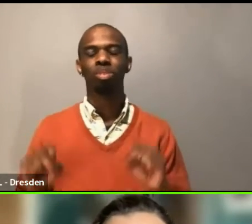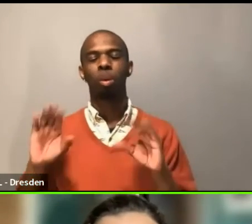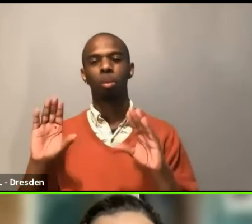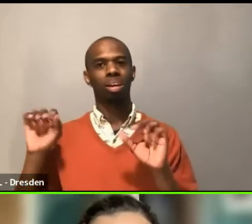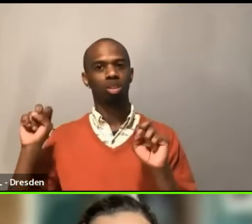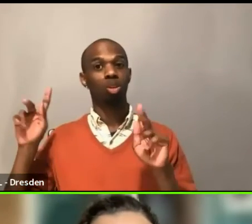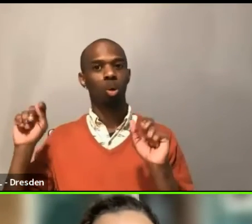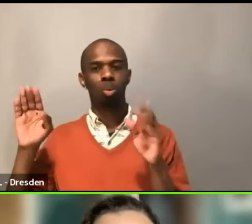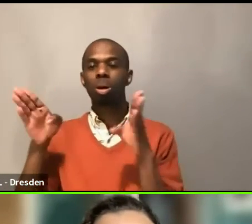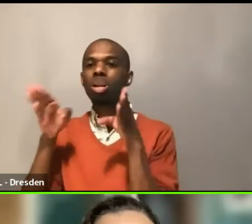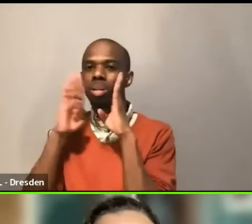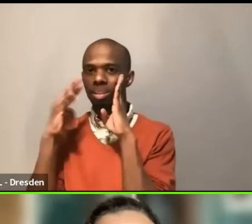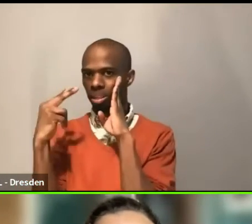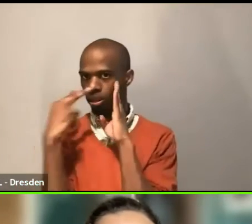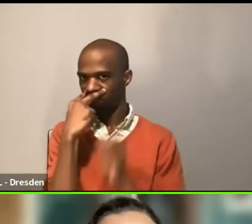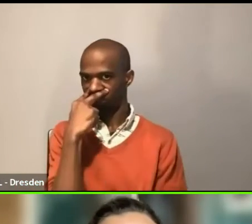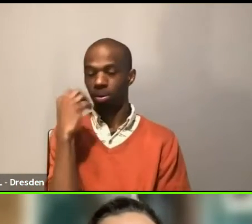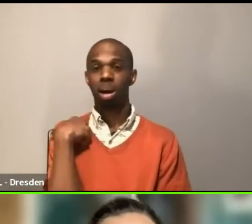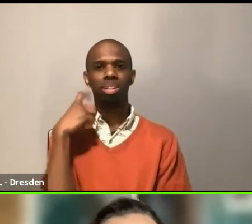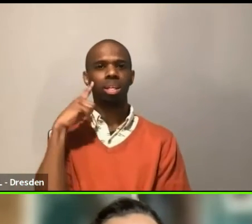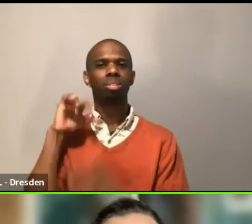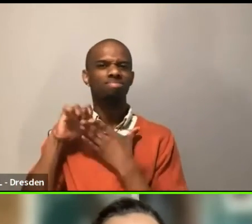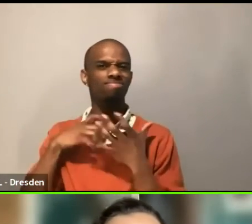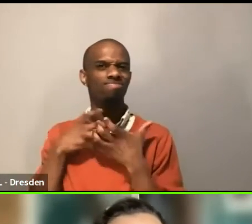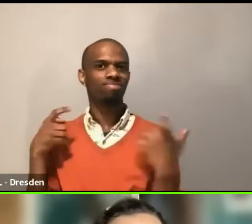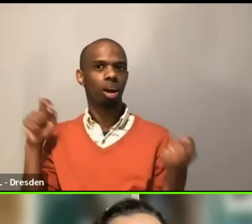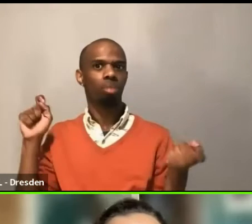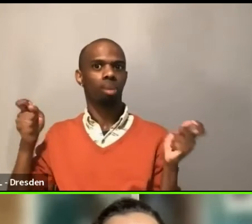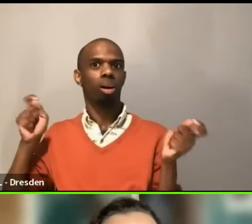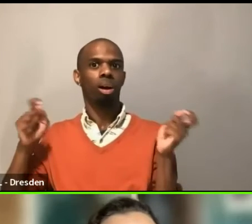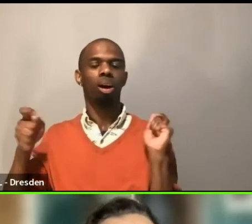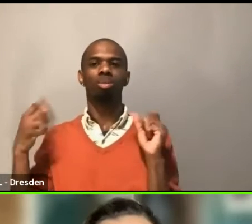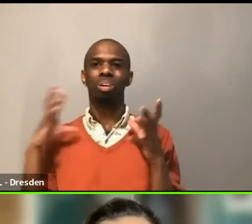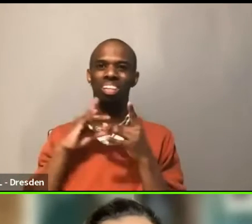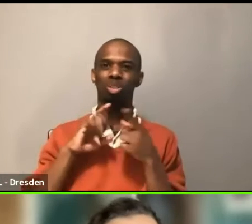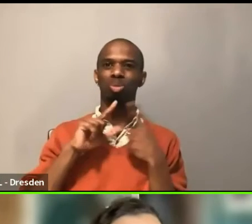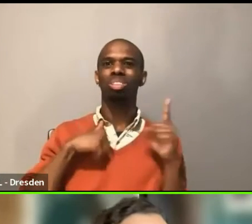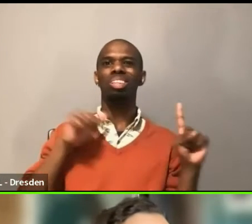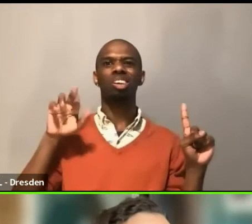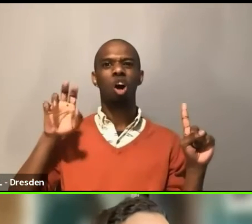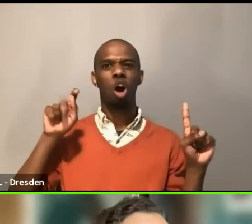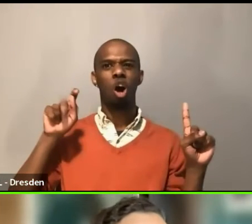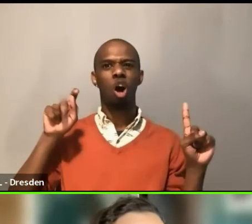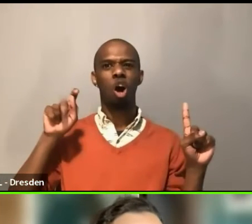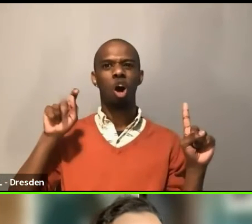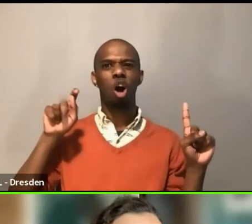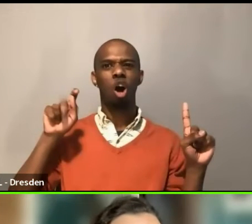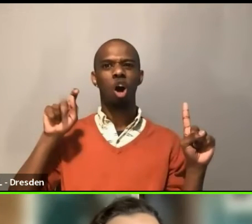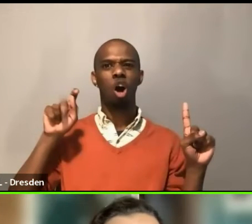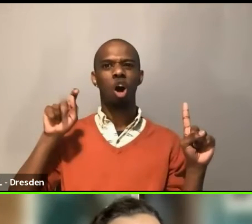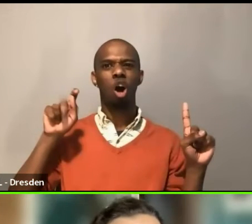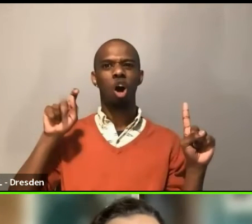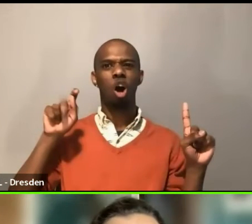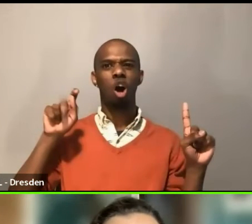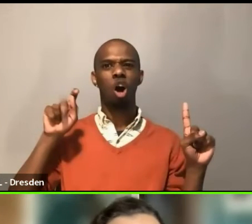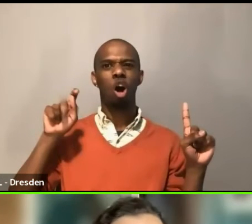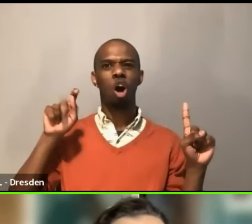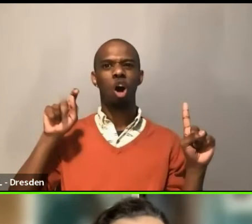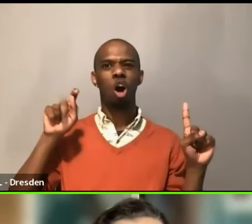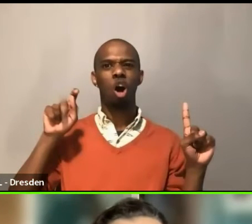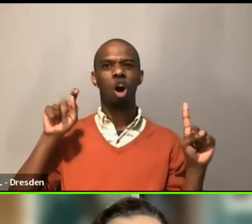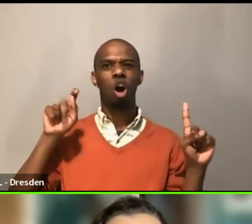now around all of this. Uh, people came to rehearsal, came to performances